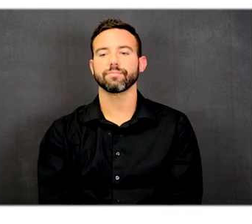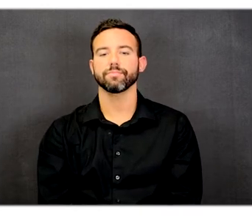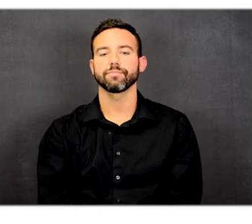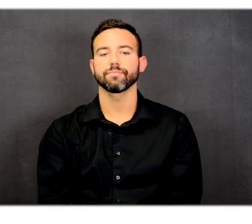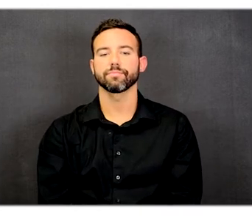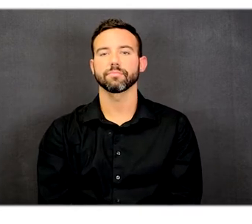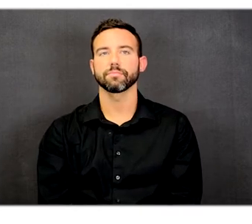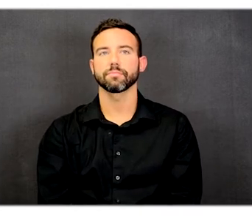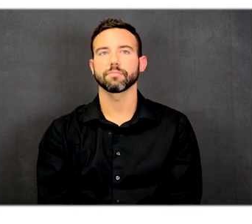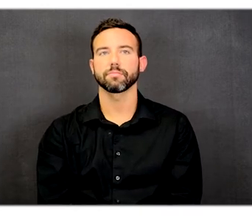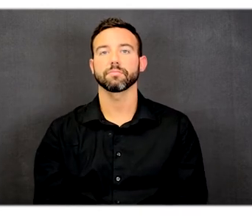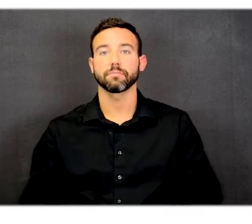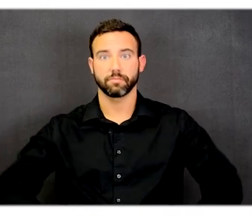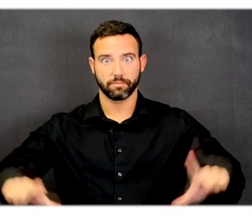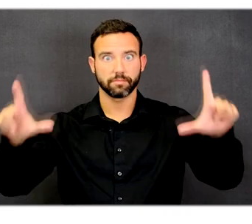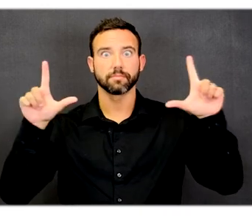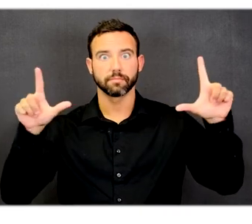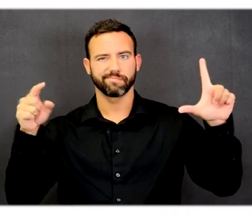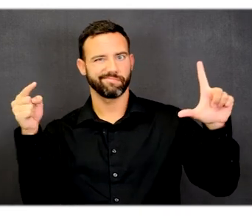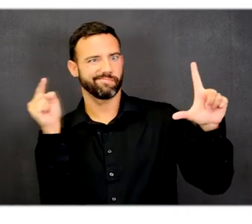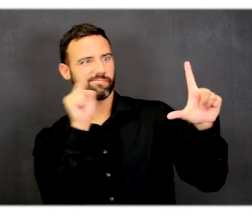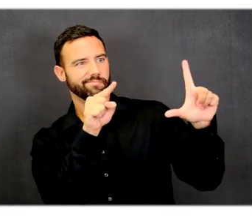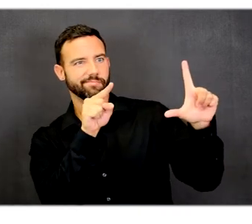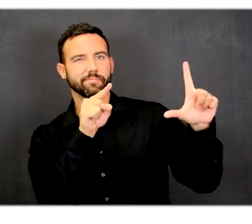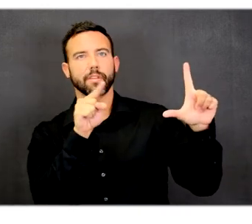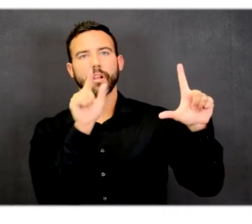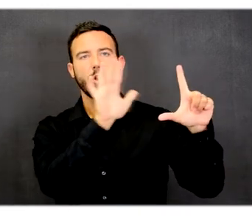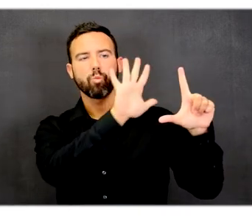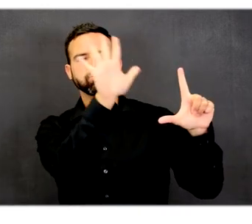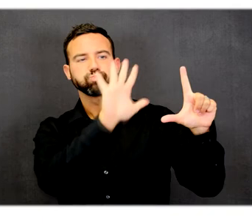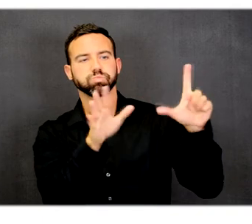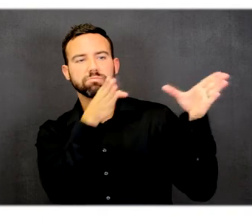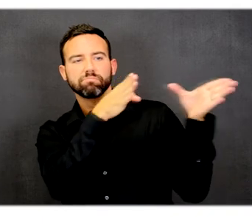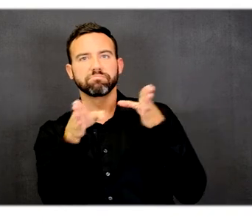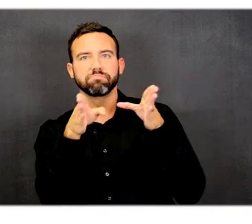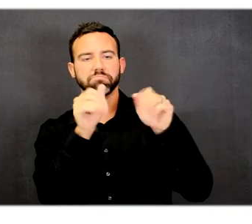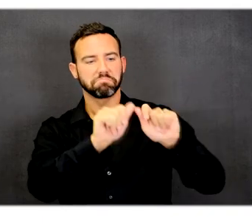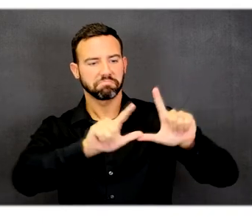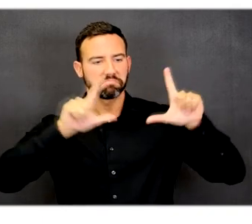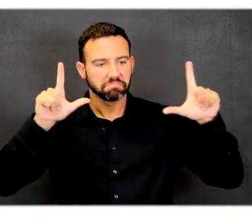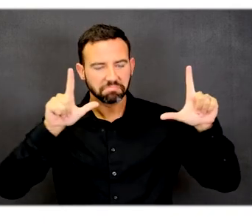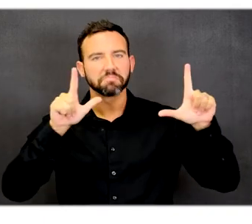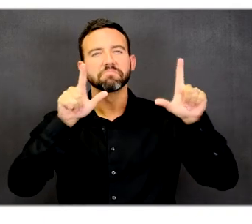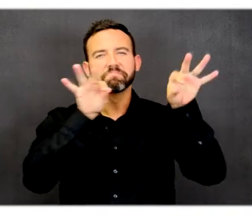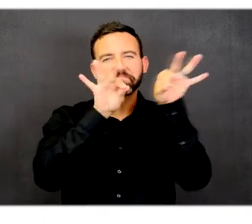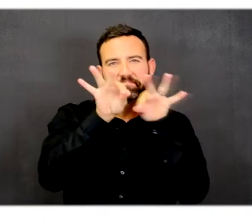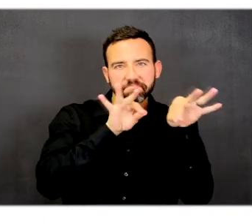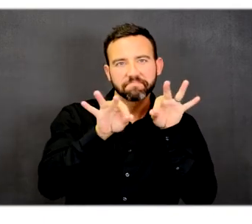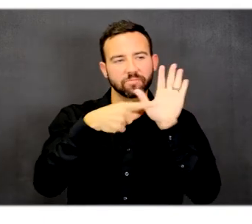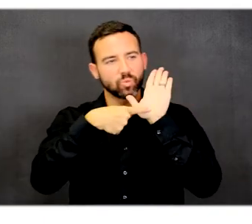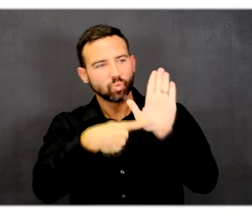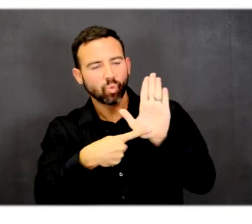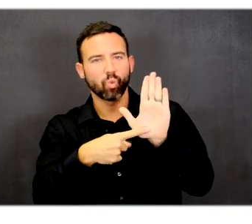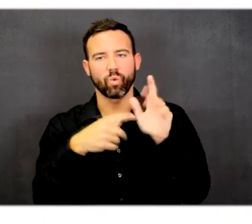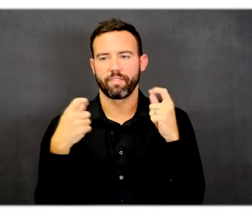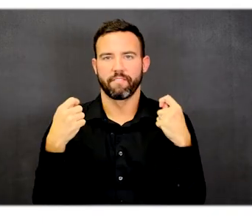On the left side of this slide is a shaded plan view with a detailed call-out of the fitness center on the right.